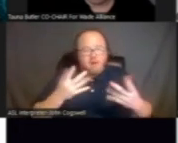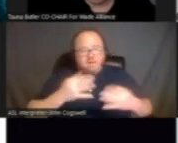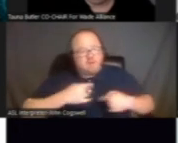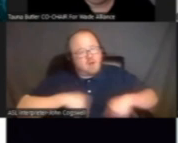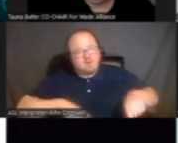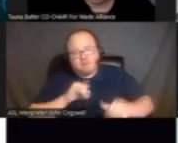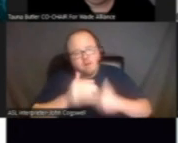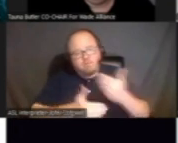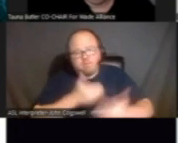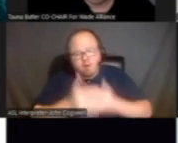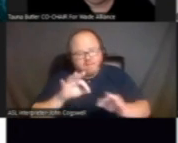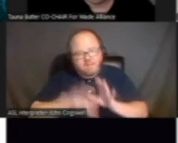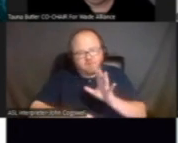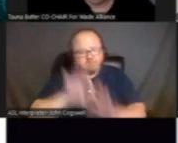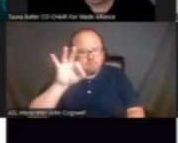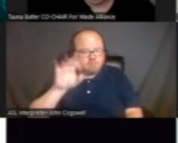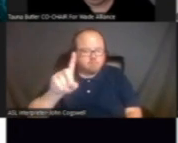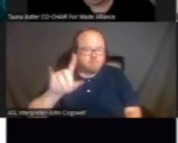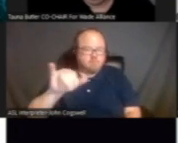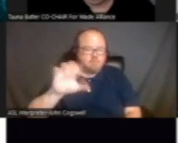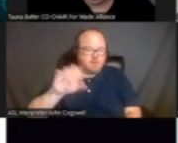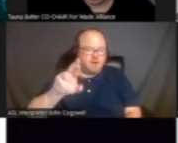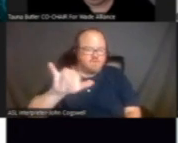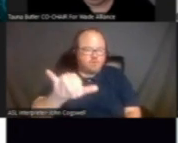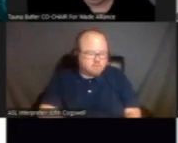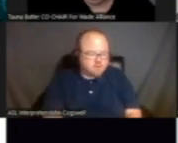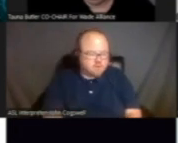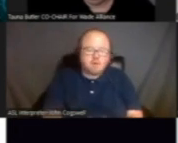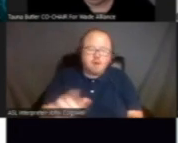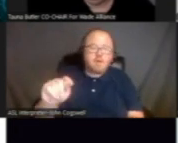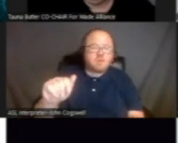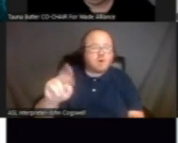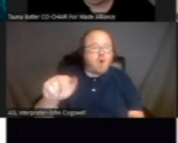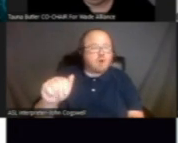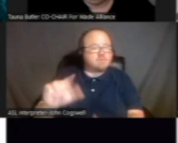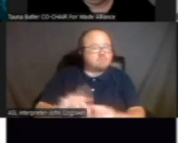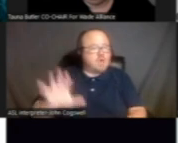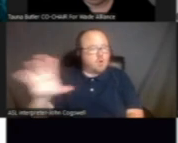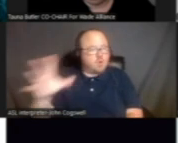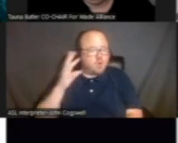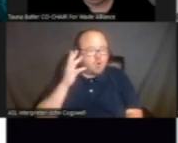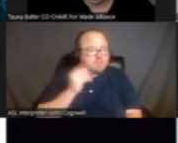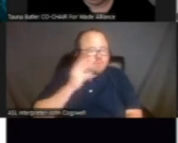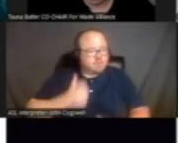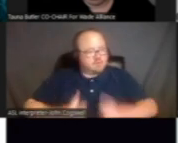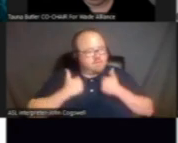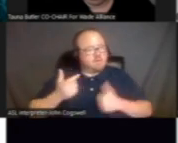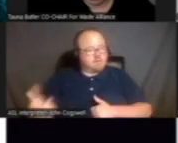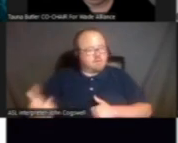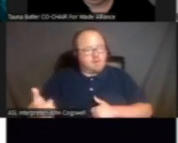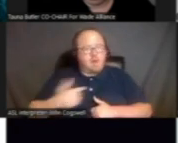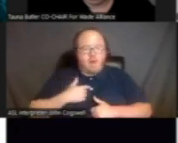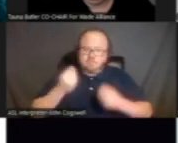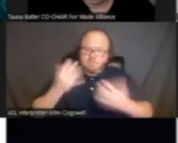process of discovery. Tana mentioned, you know, her lived experience. And I can tell you, I've been